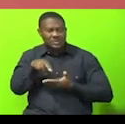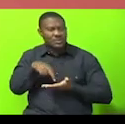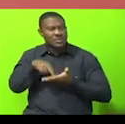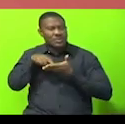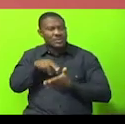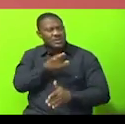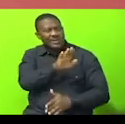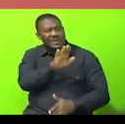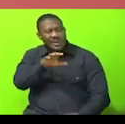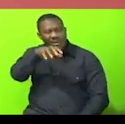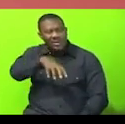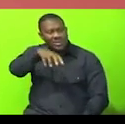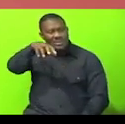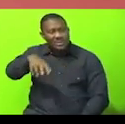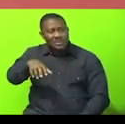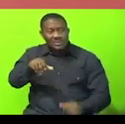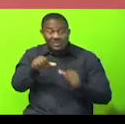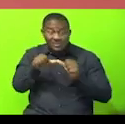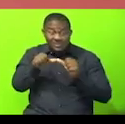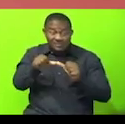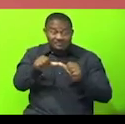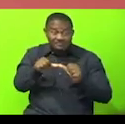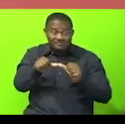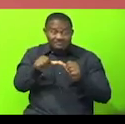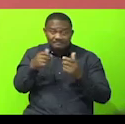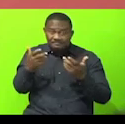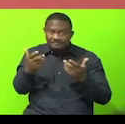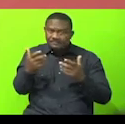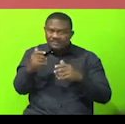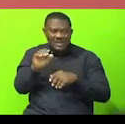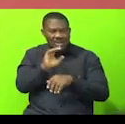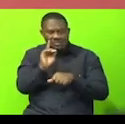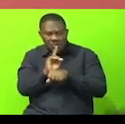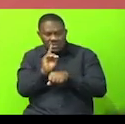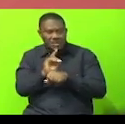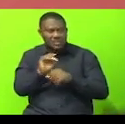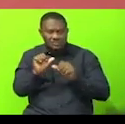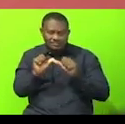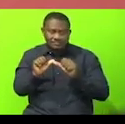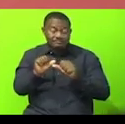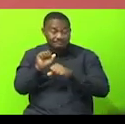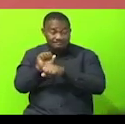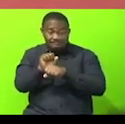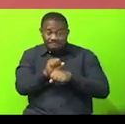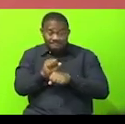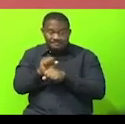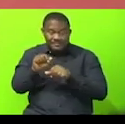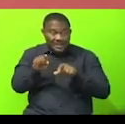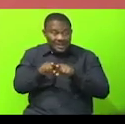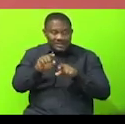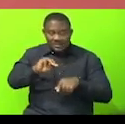and conduct full scope of duties of their offices as Members of Parliament